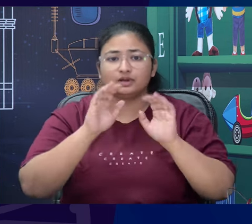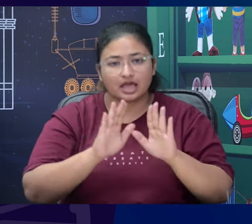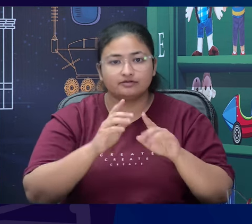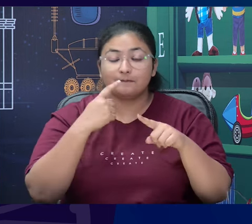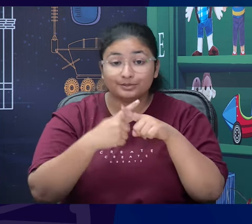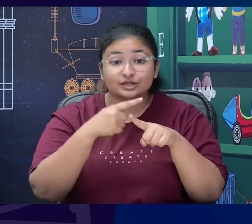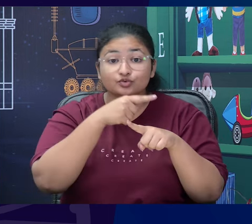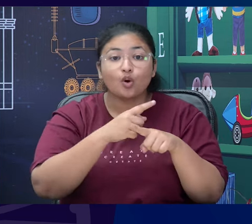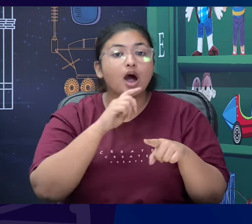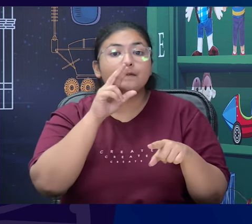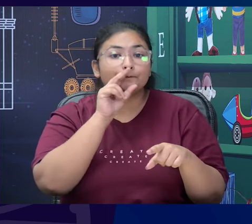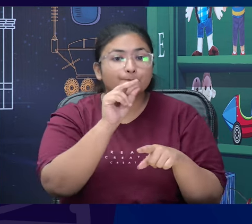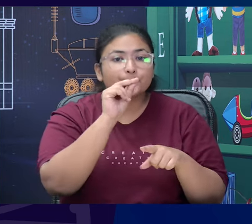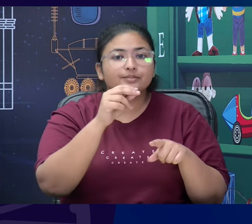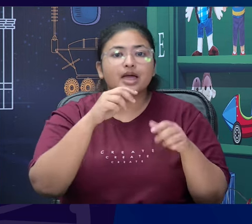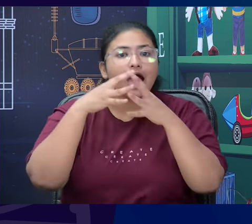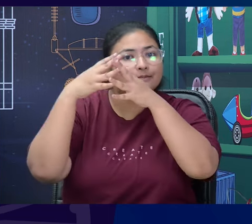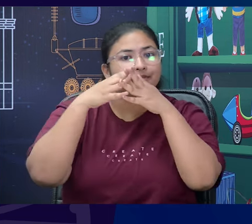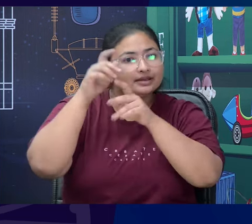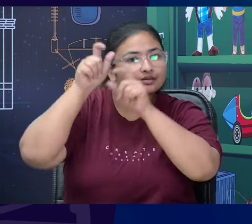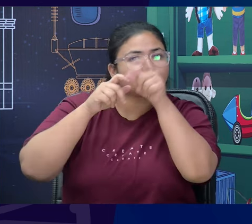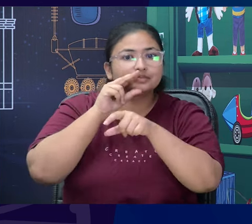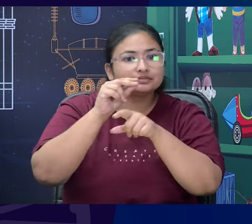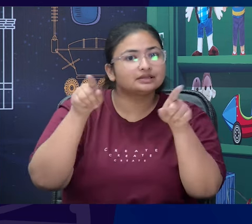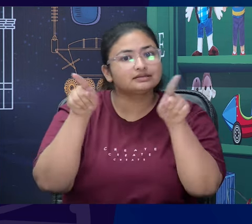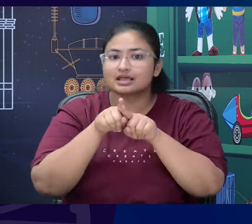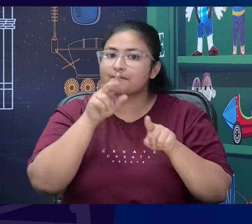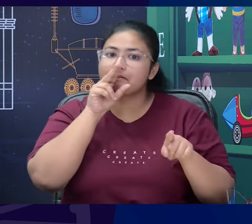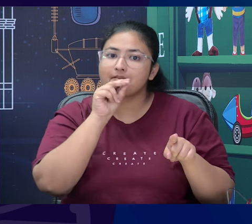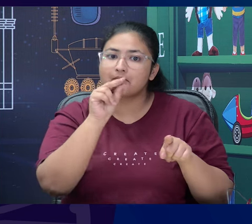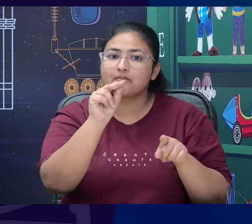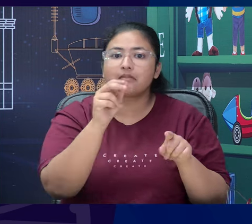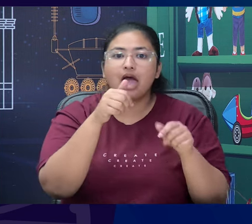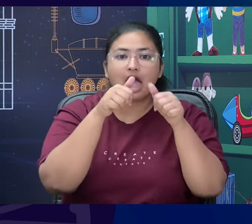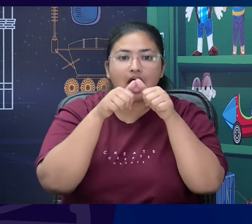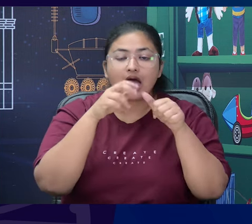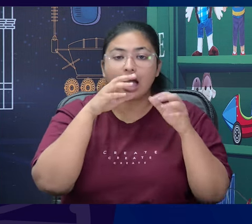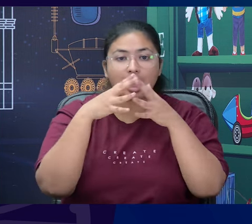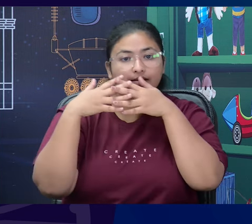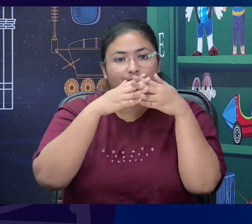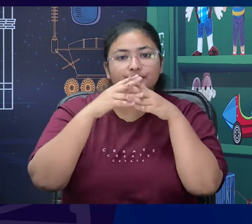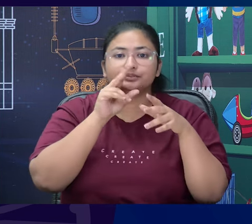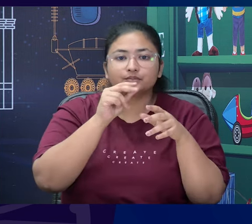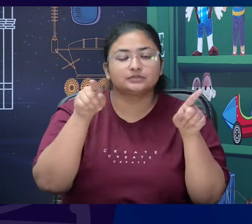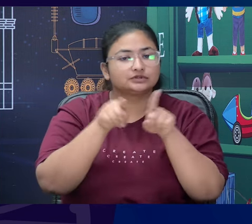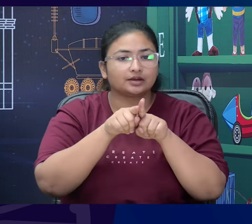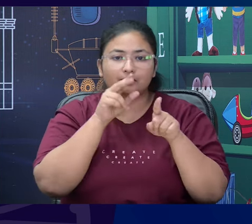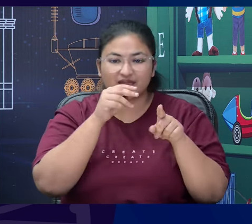has the accent he has the American accent which he had never really lost although he is now working